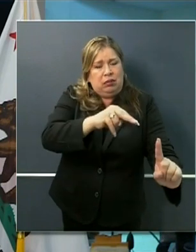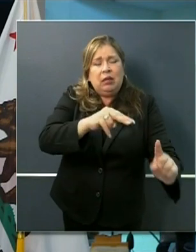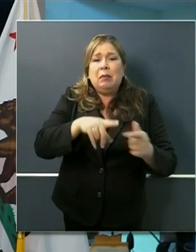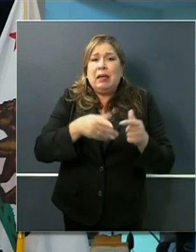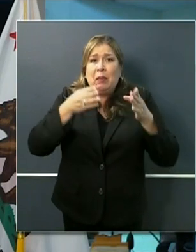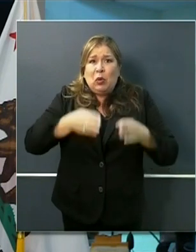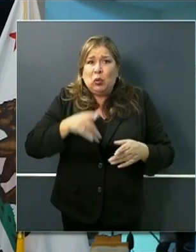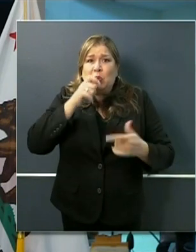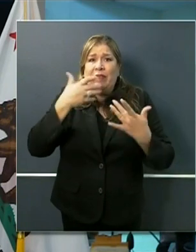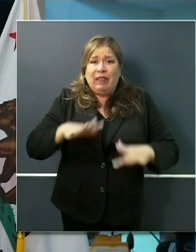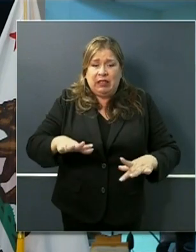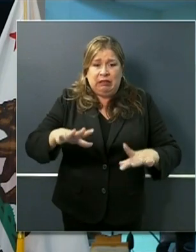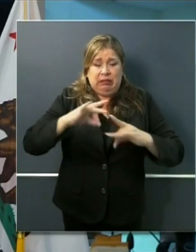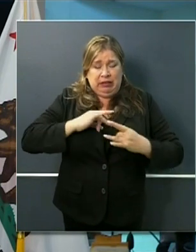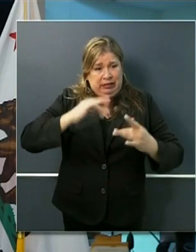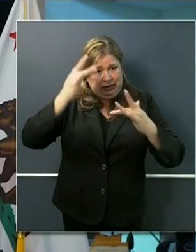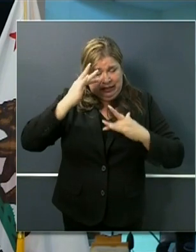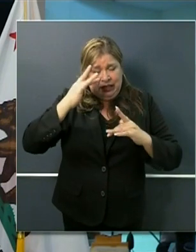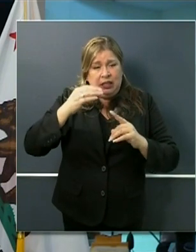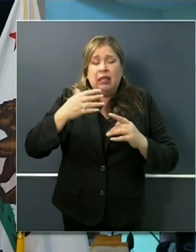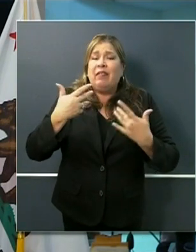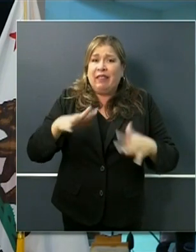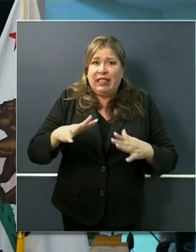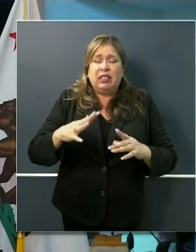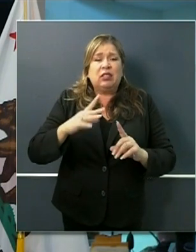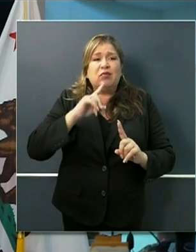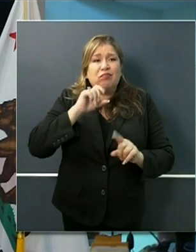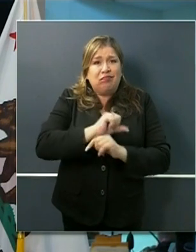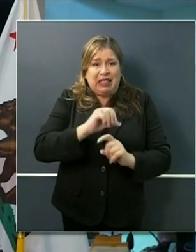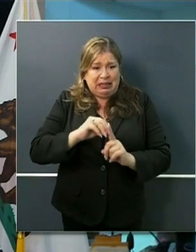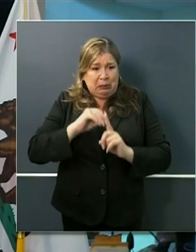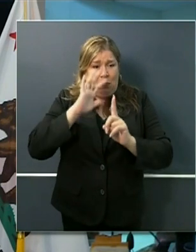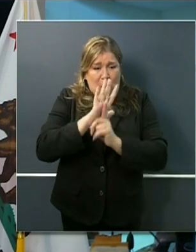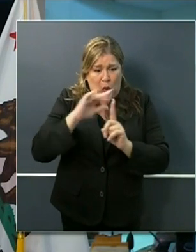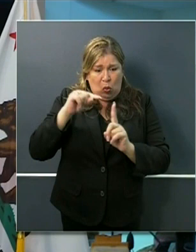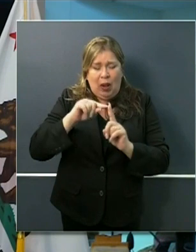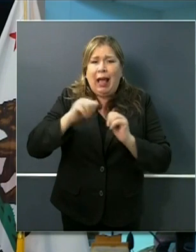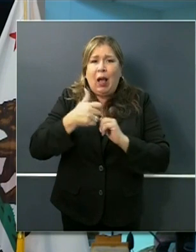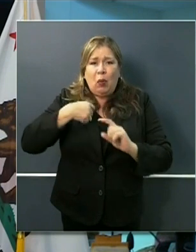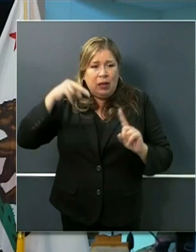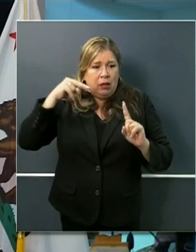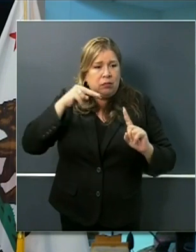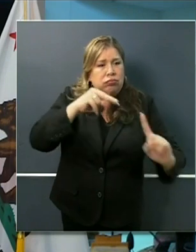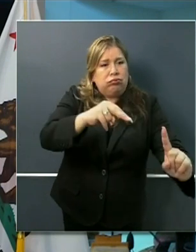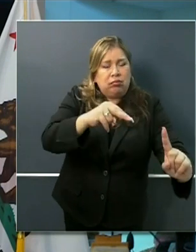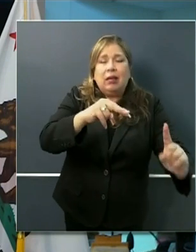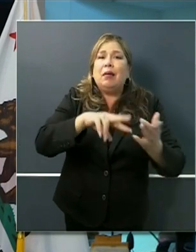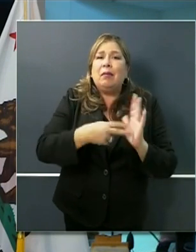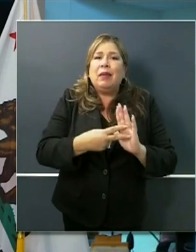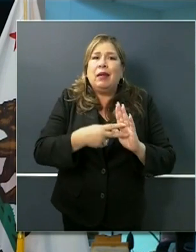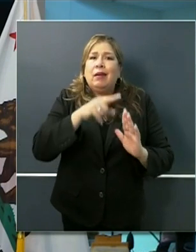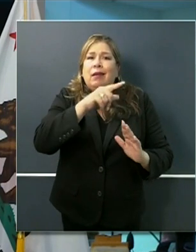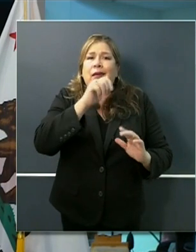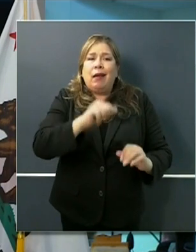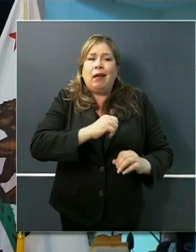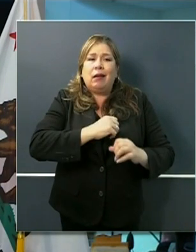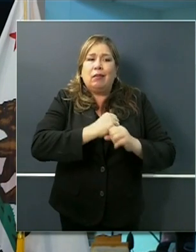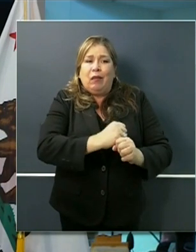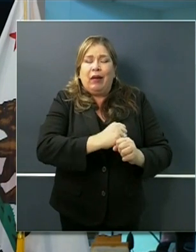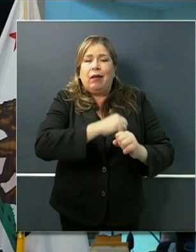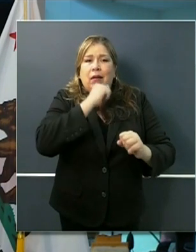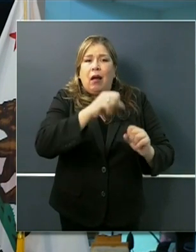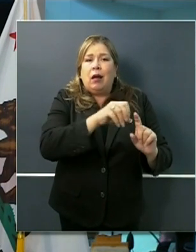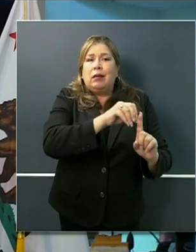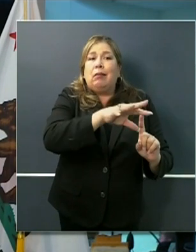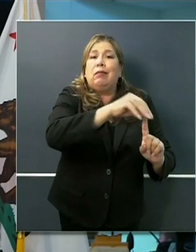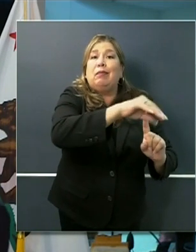be sick or may have been exposed and make sure that we help them support them in a place where they prevent the inspect infection from spreading